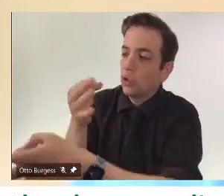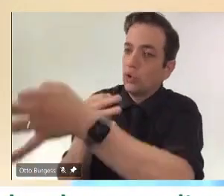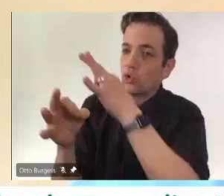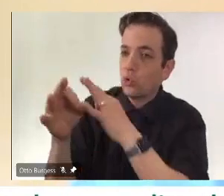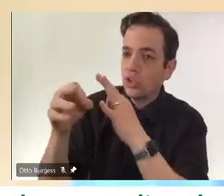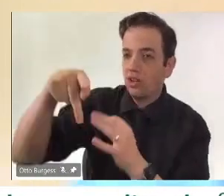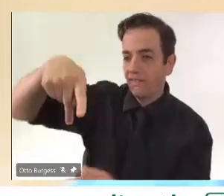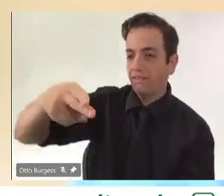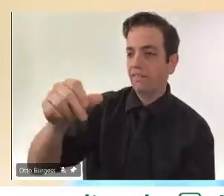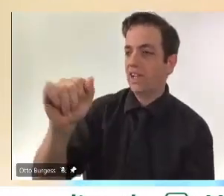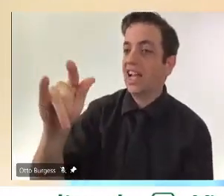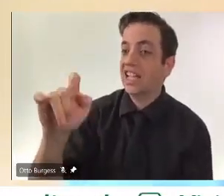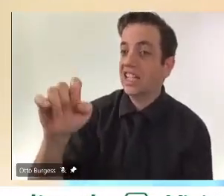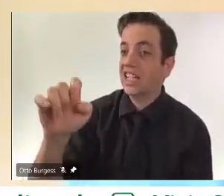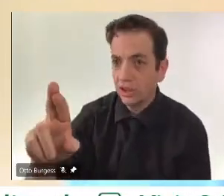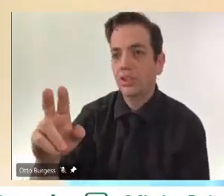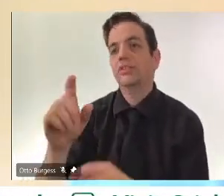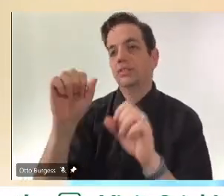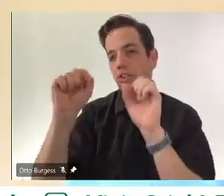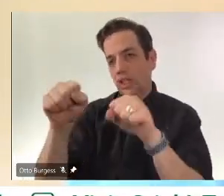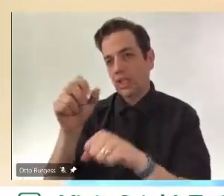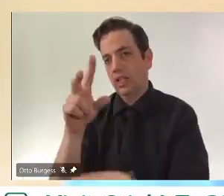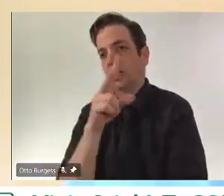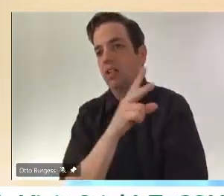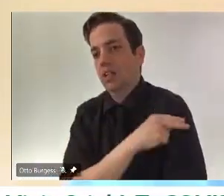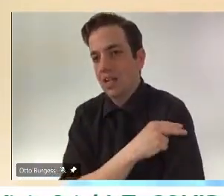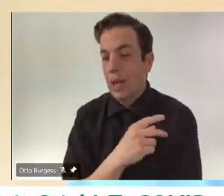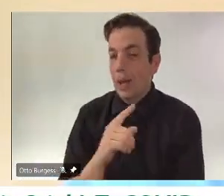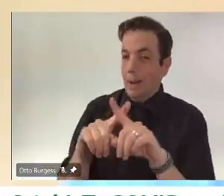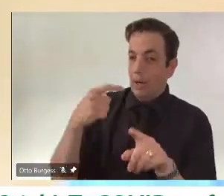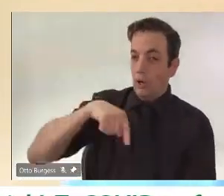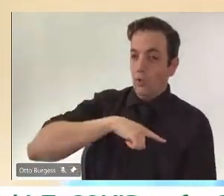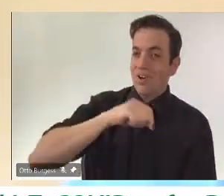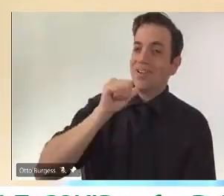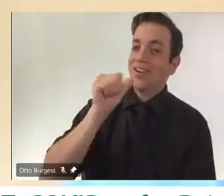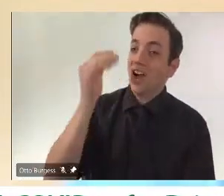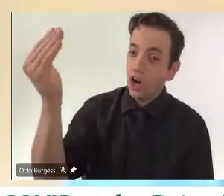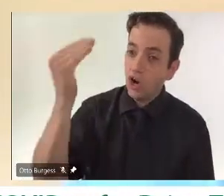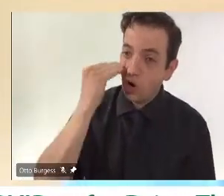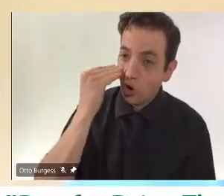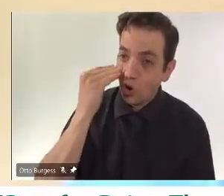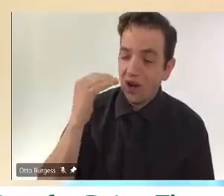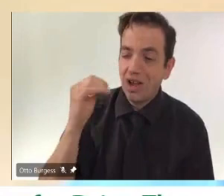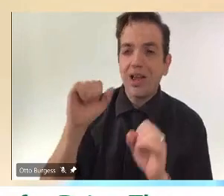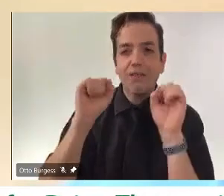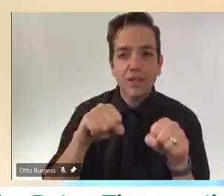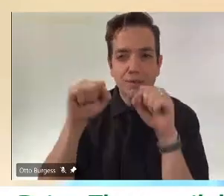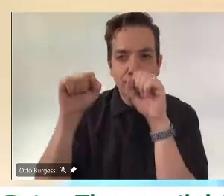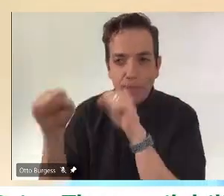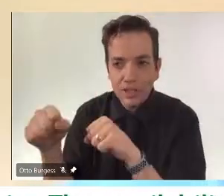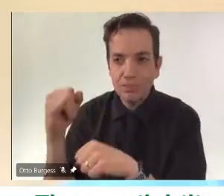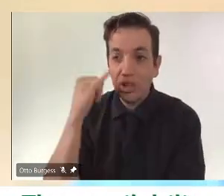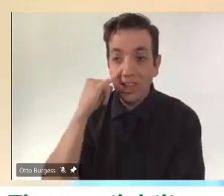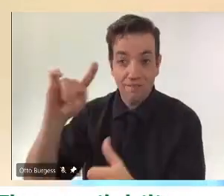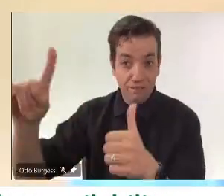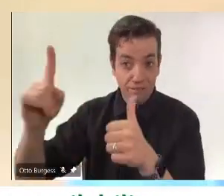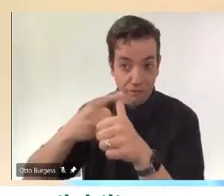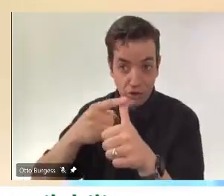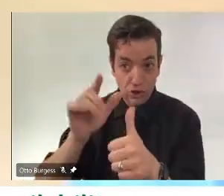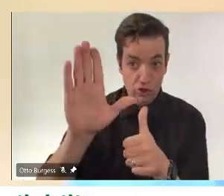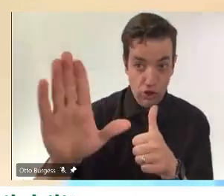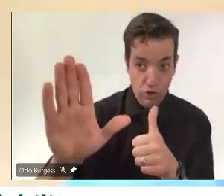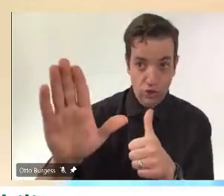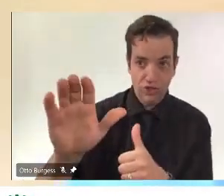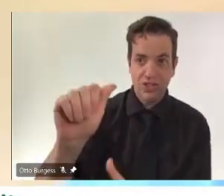first dose, could they potentially get a second dose of Pfizer again? You know, several studies have shown promising results from